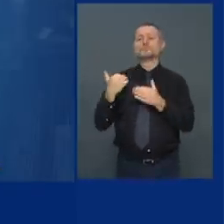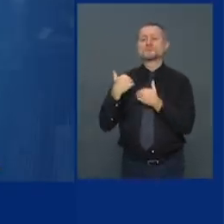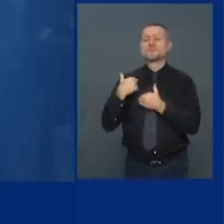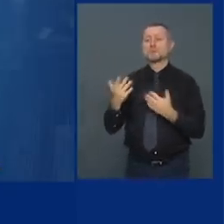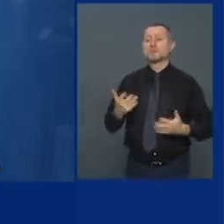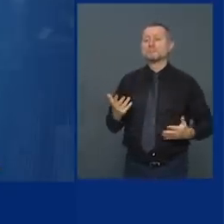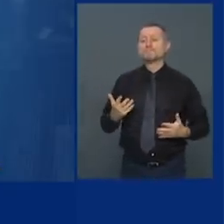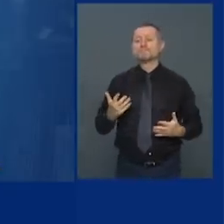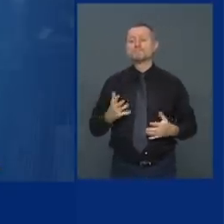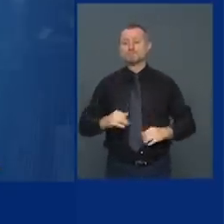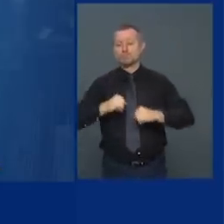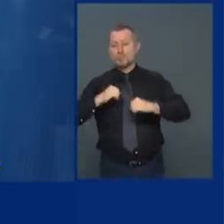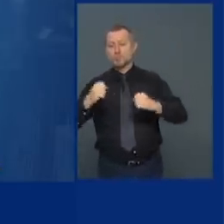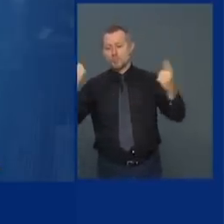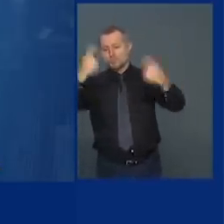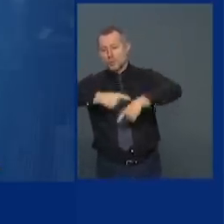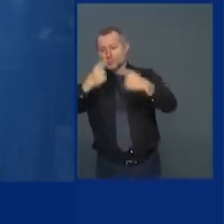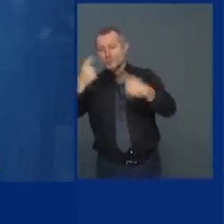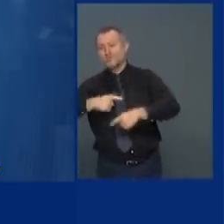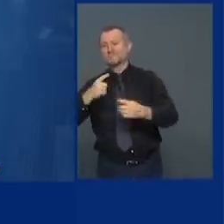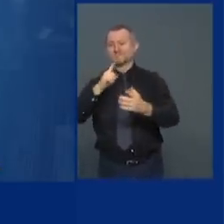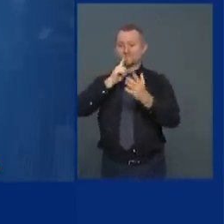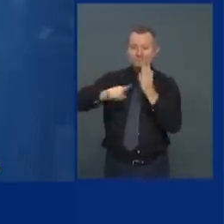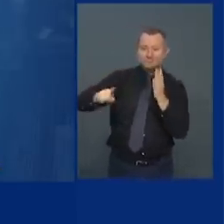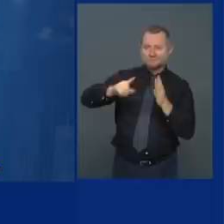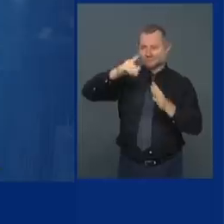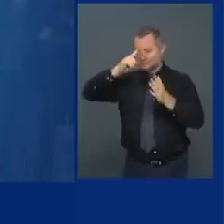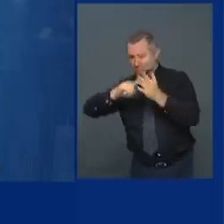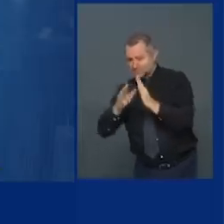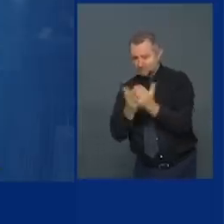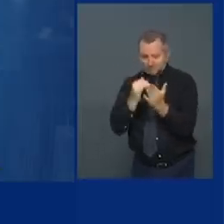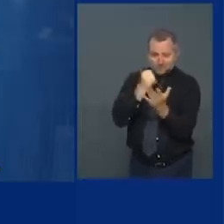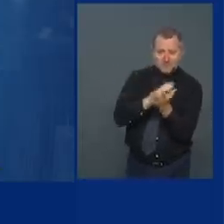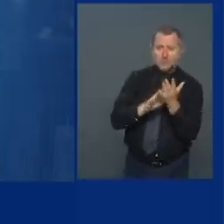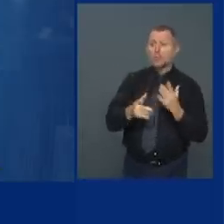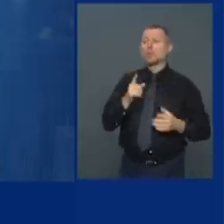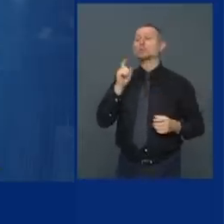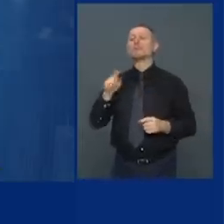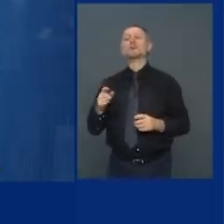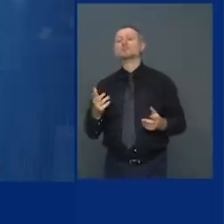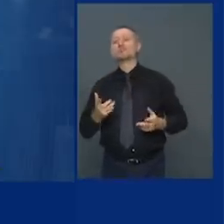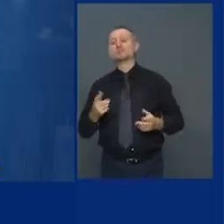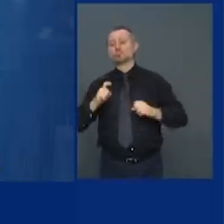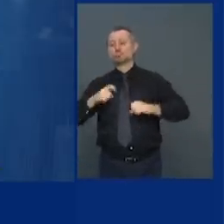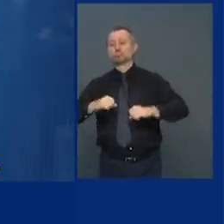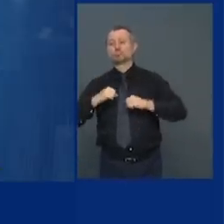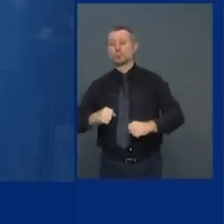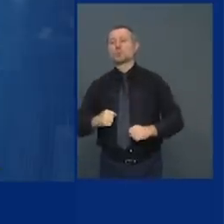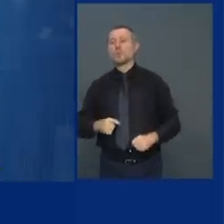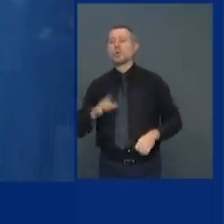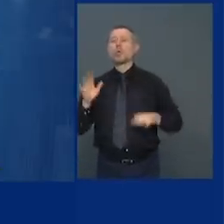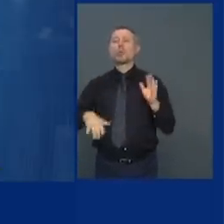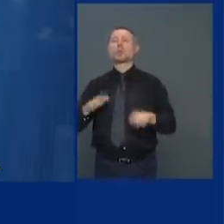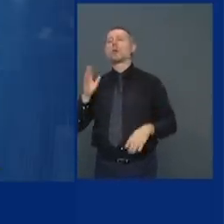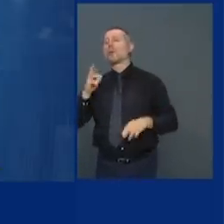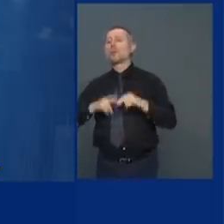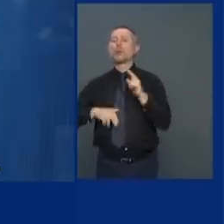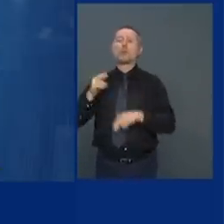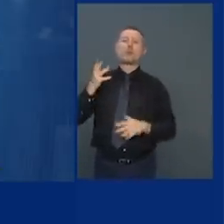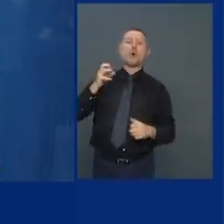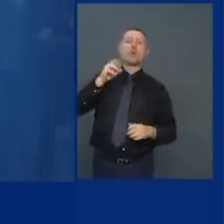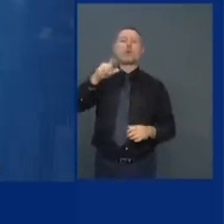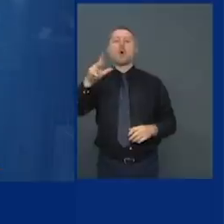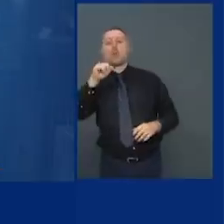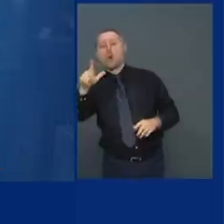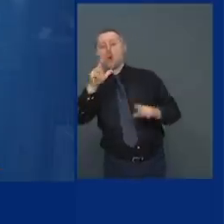airports it was the Department of Homeland Security that was supposed to be protecting the border you know how they wanted to build the wall in Mexico protect